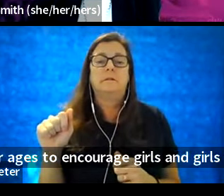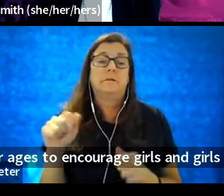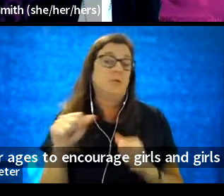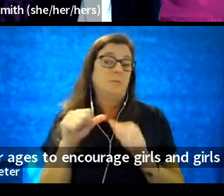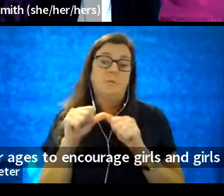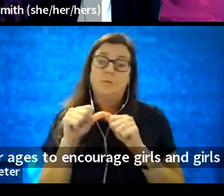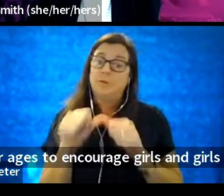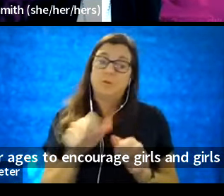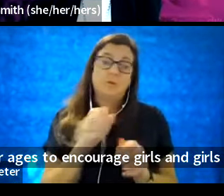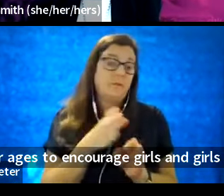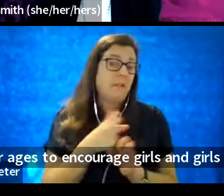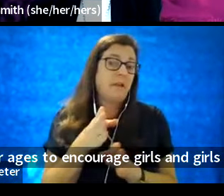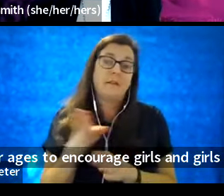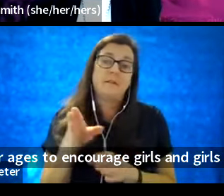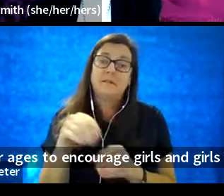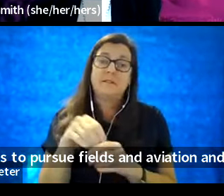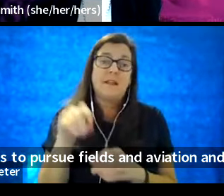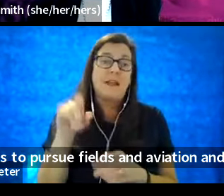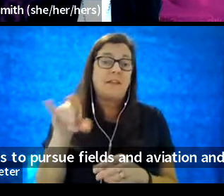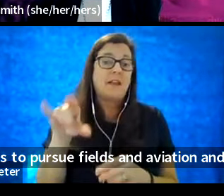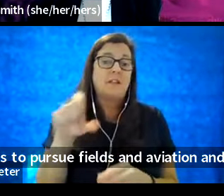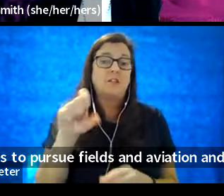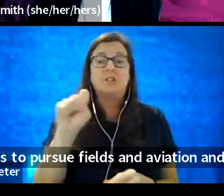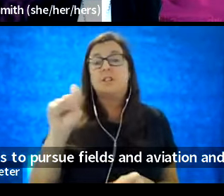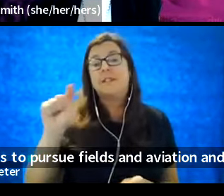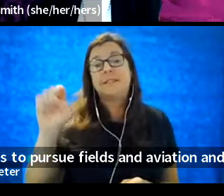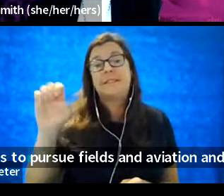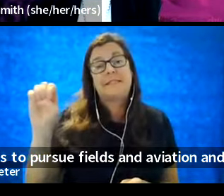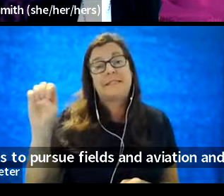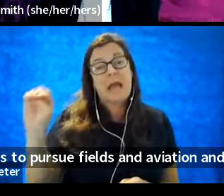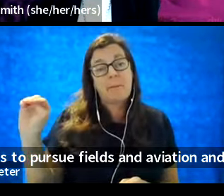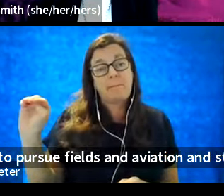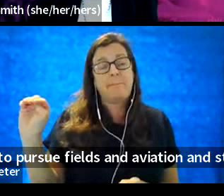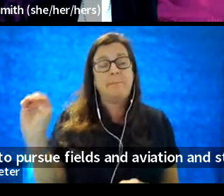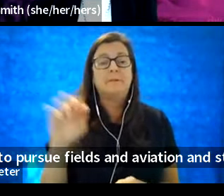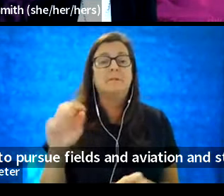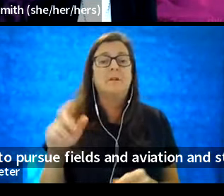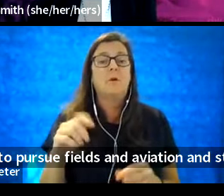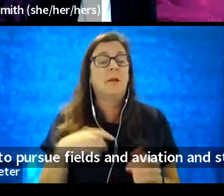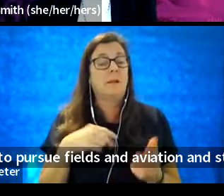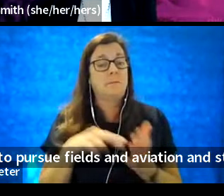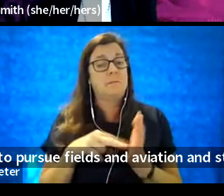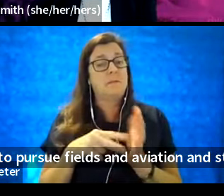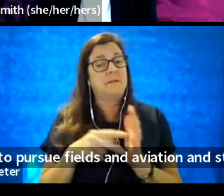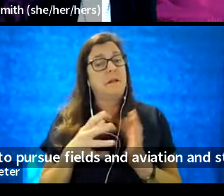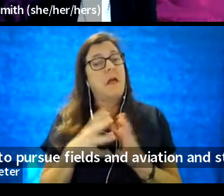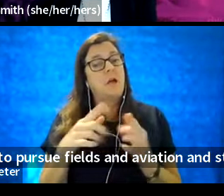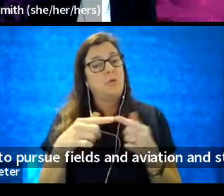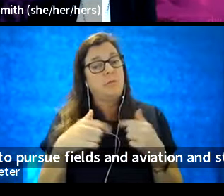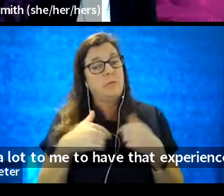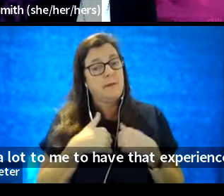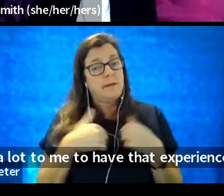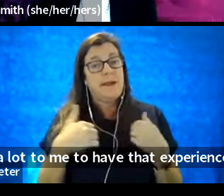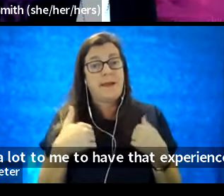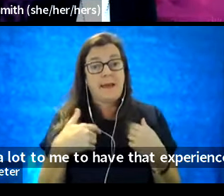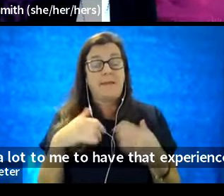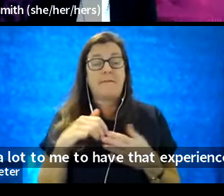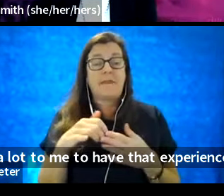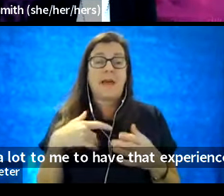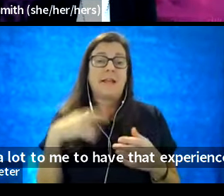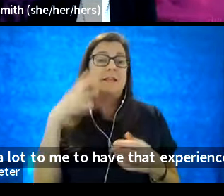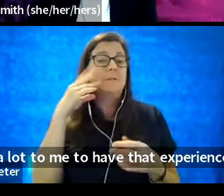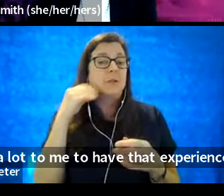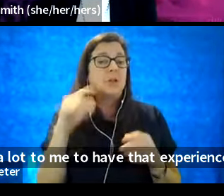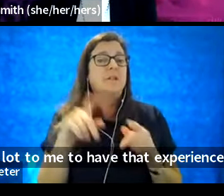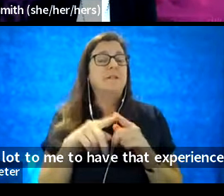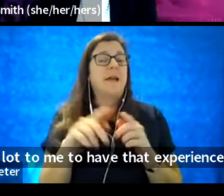fields in aviation and STEM. And so, it's meant a lot to me to have that experience as a manager now